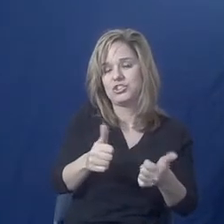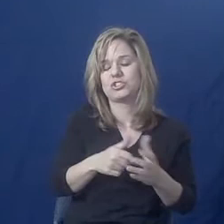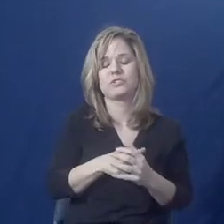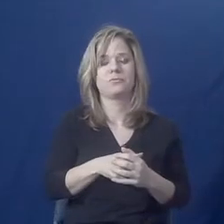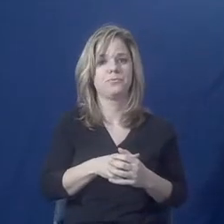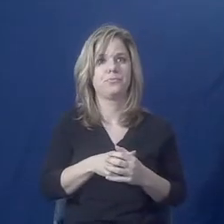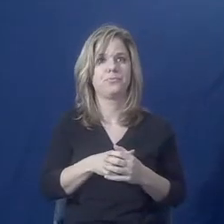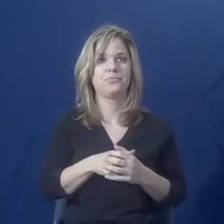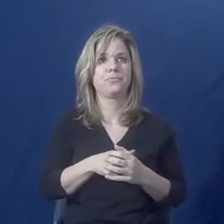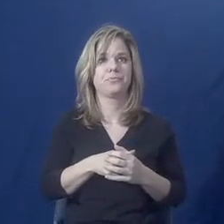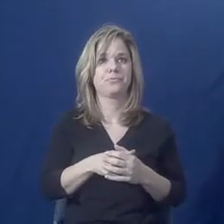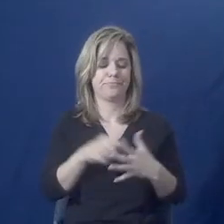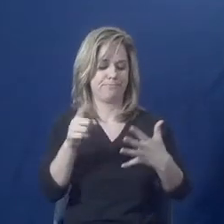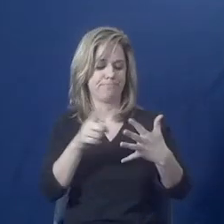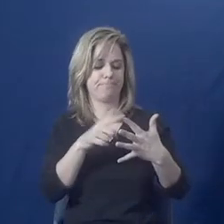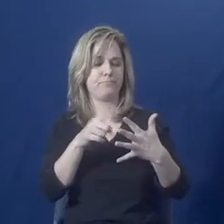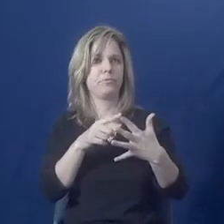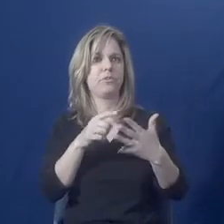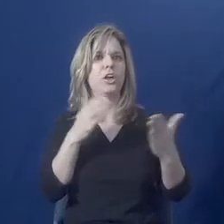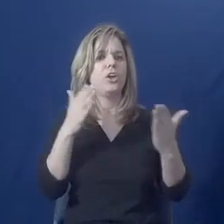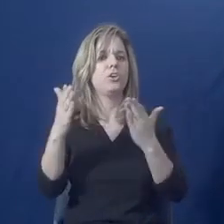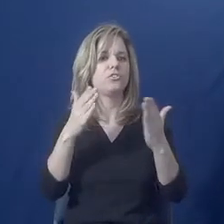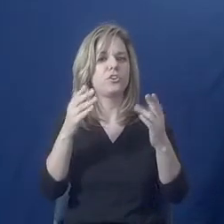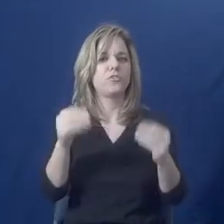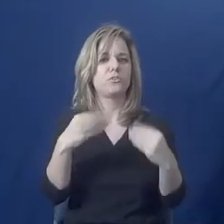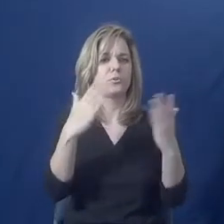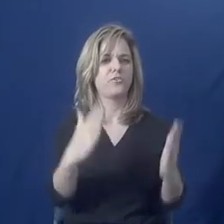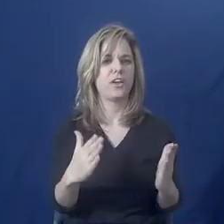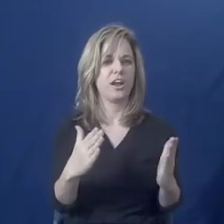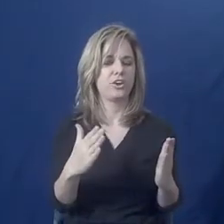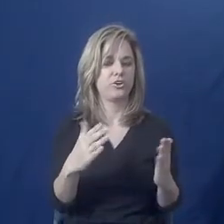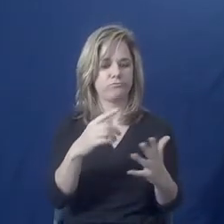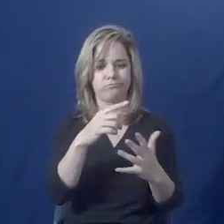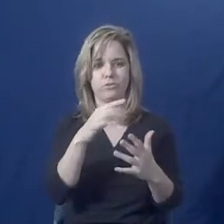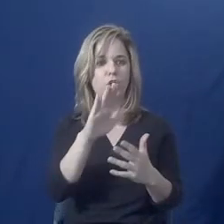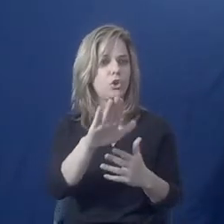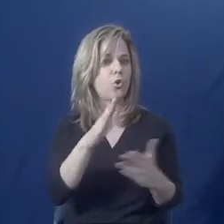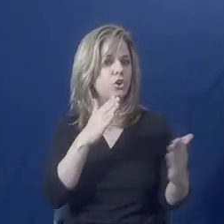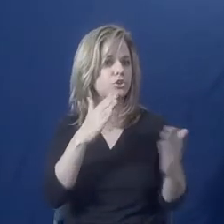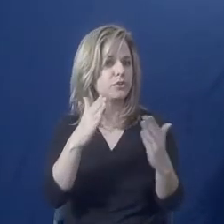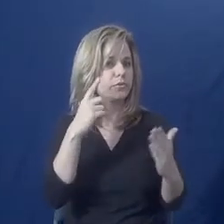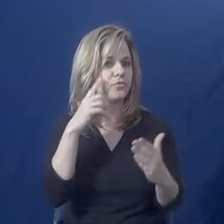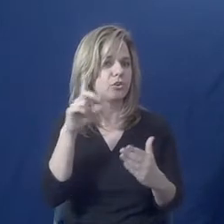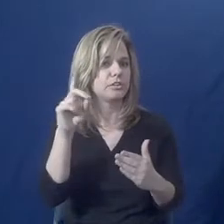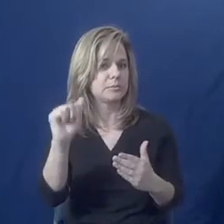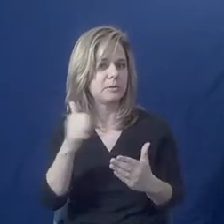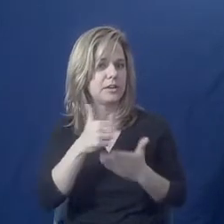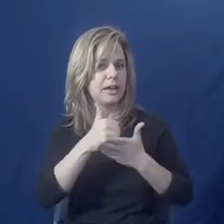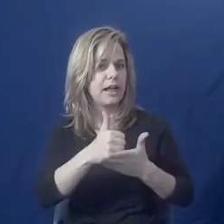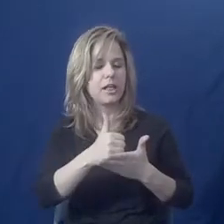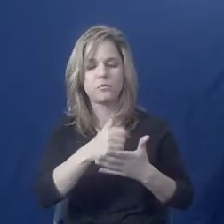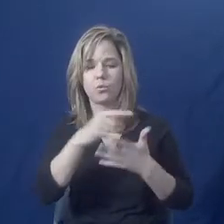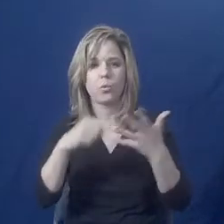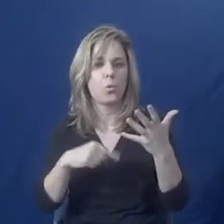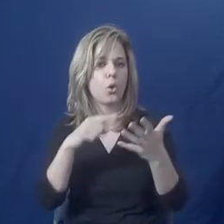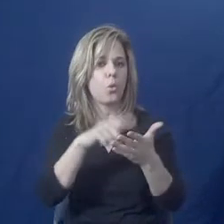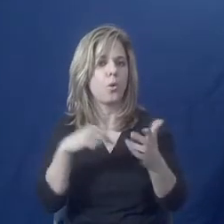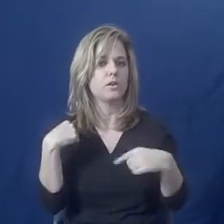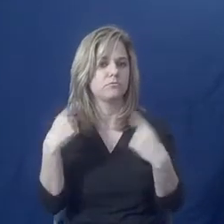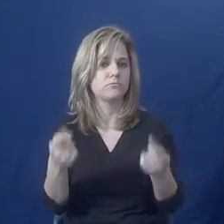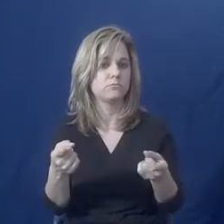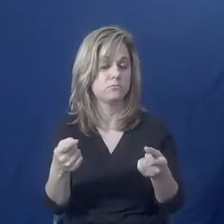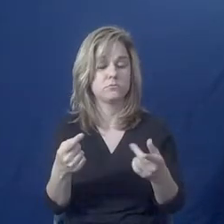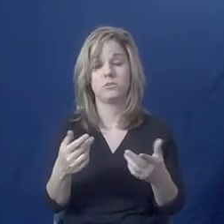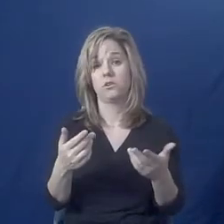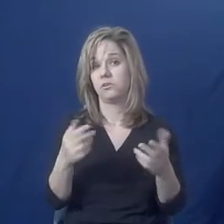Service providers. What kind of services are they currently connected to? Have they been so isolated